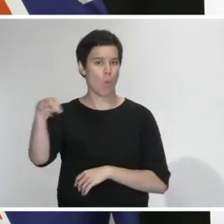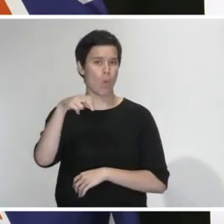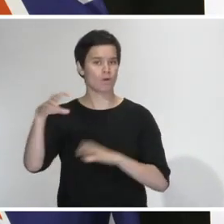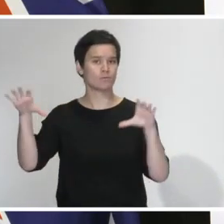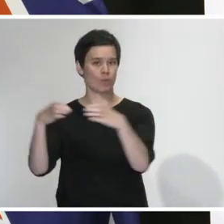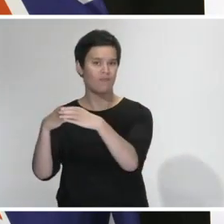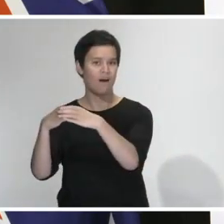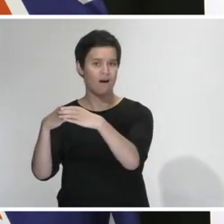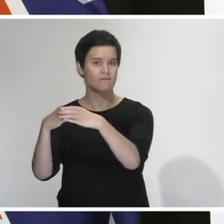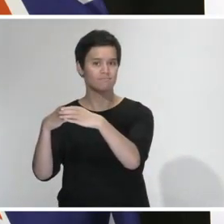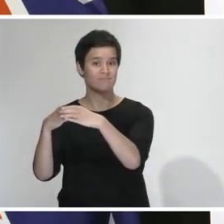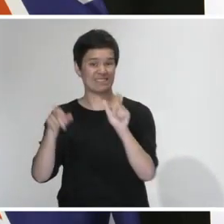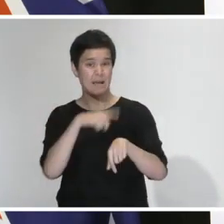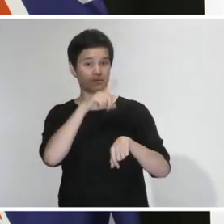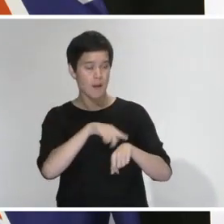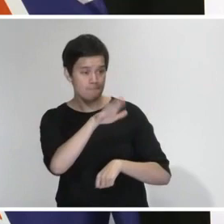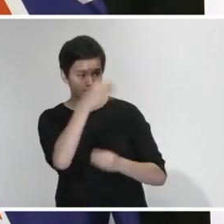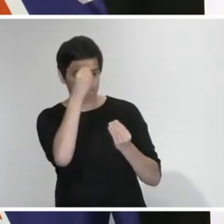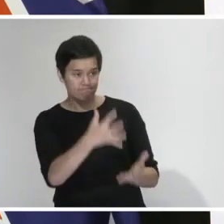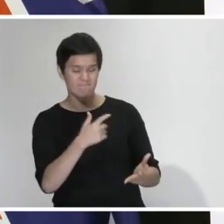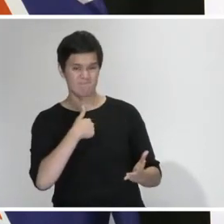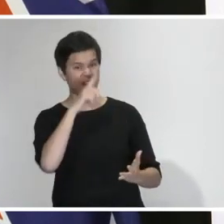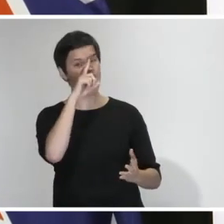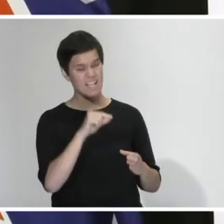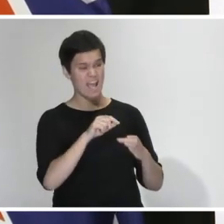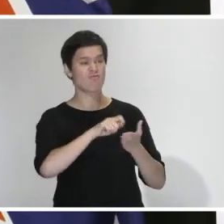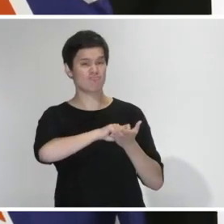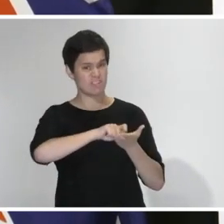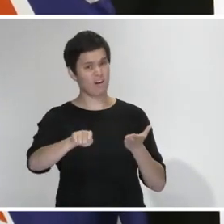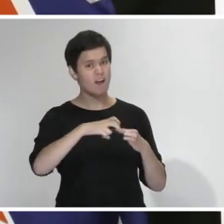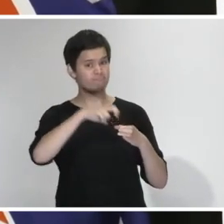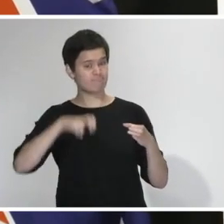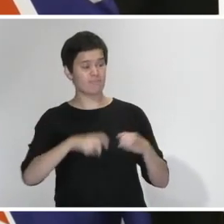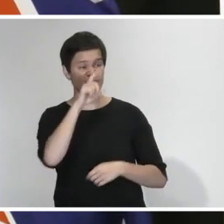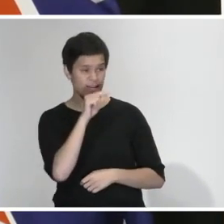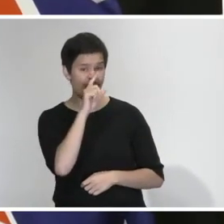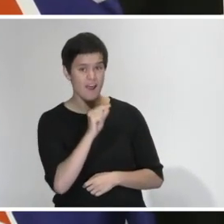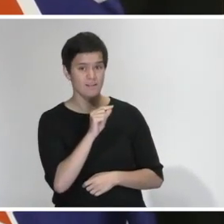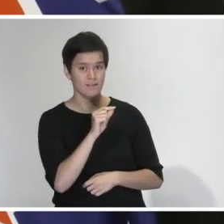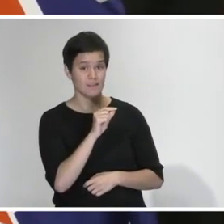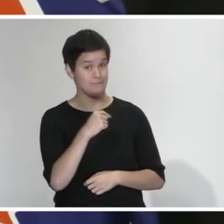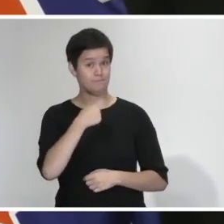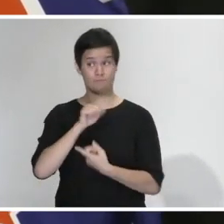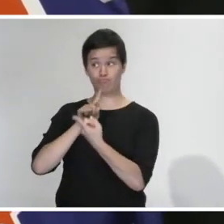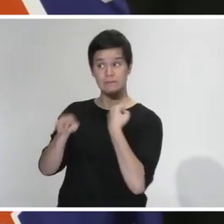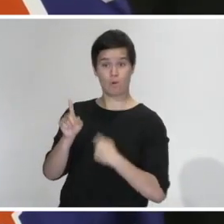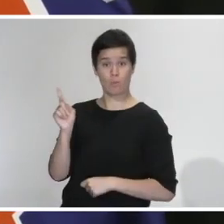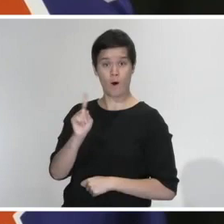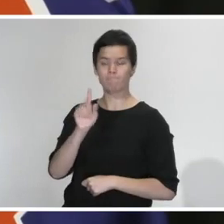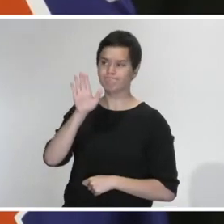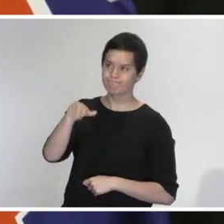also offered me his resignation. I want to share with you what I shared with him. Under normal circumstances